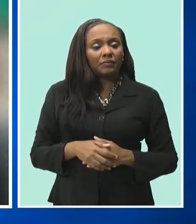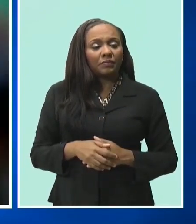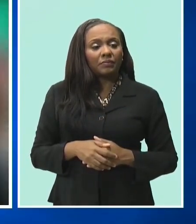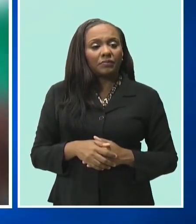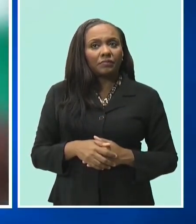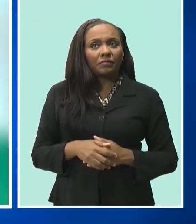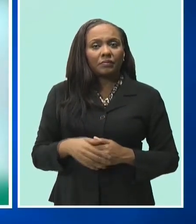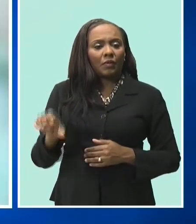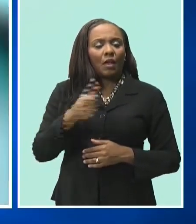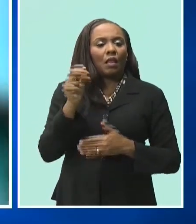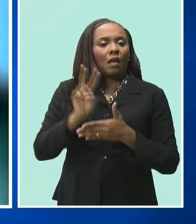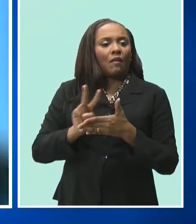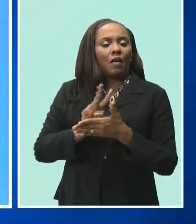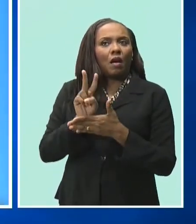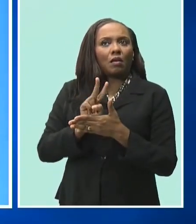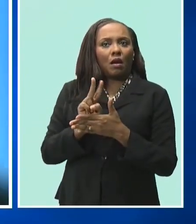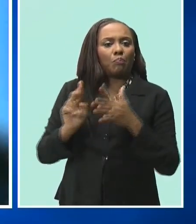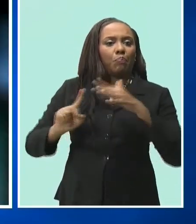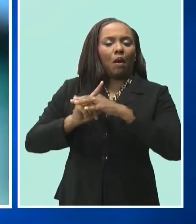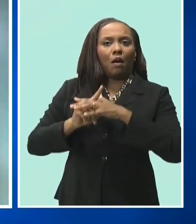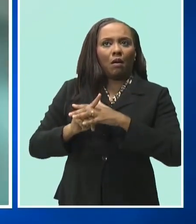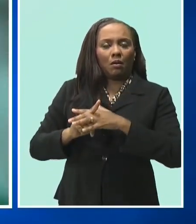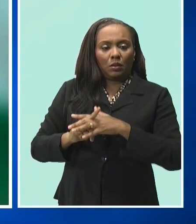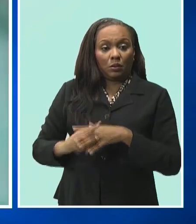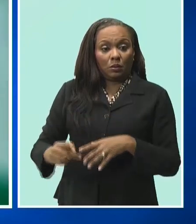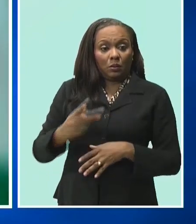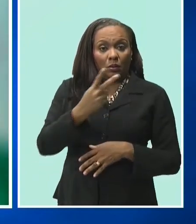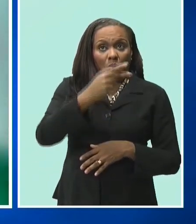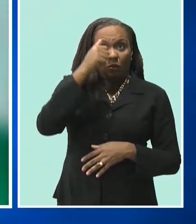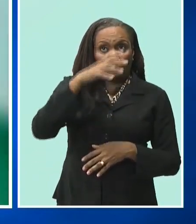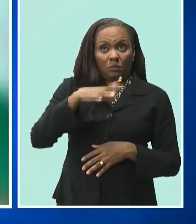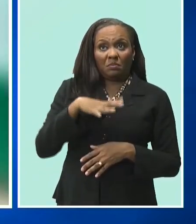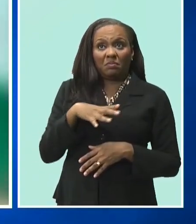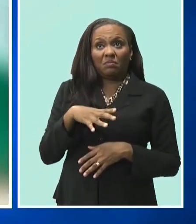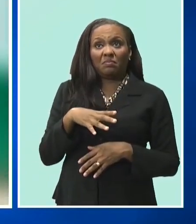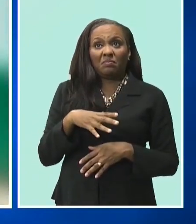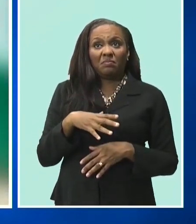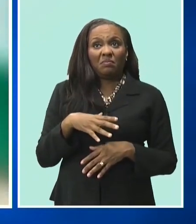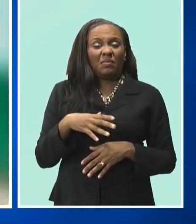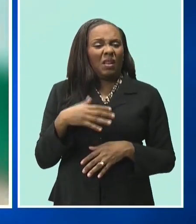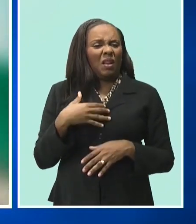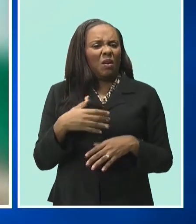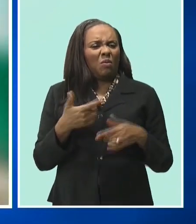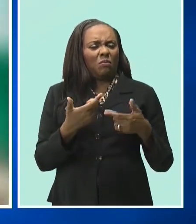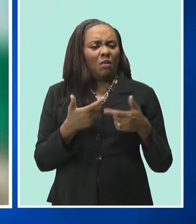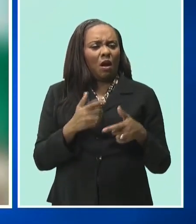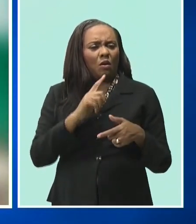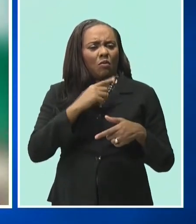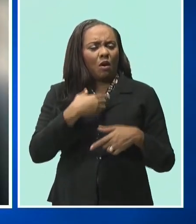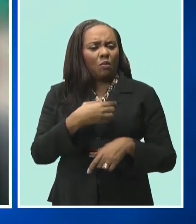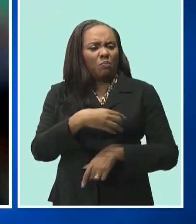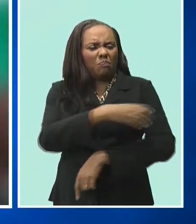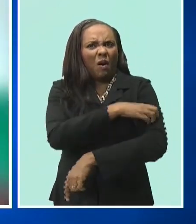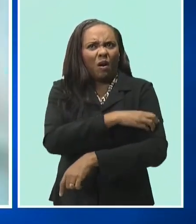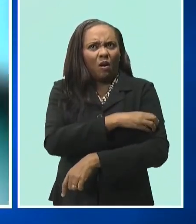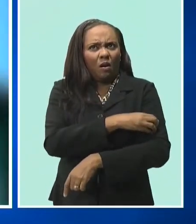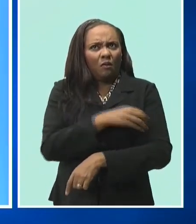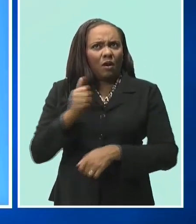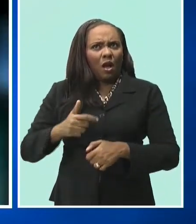Another video surfaced this week of two men casually firing high-powered weapons in the air.